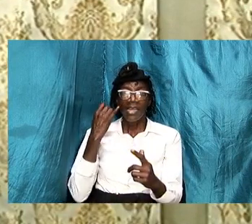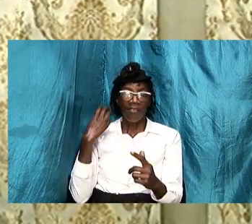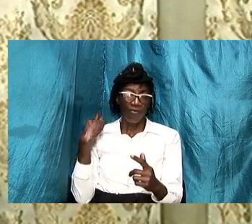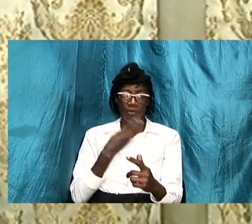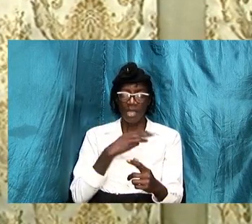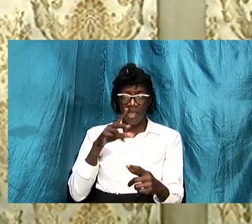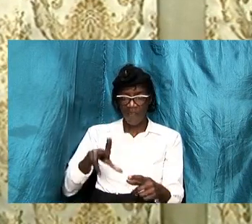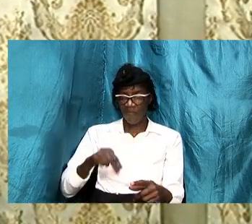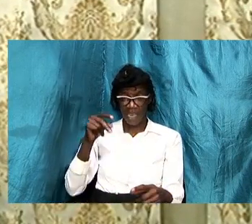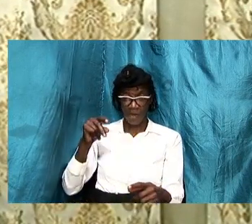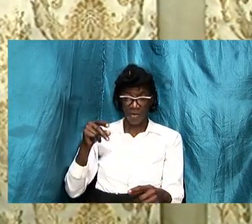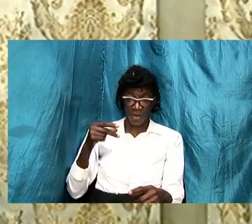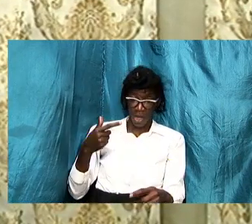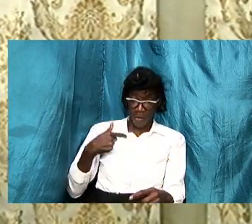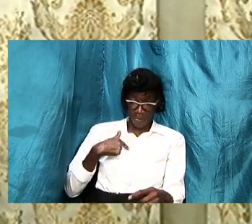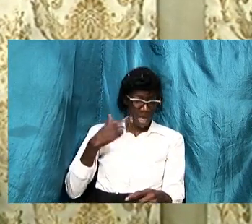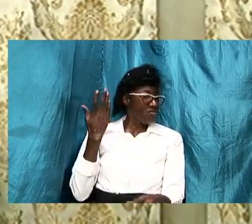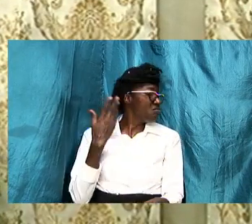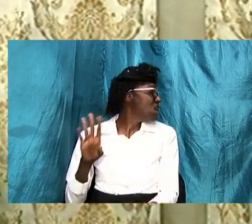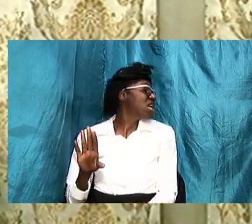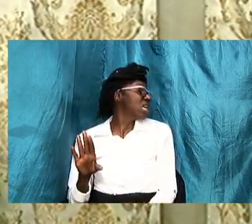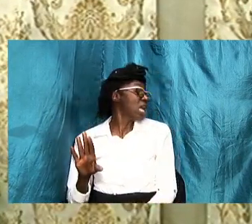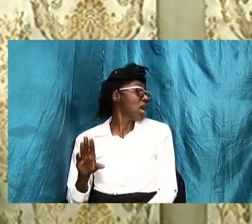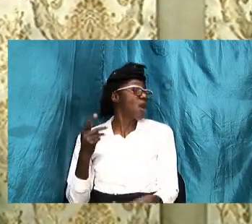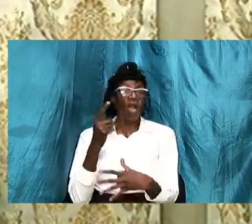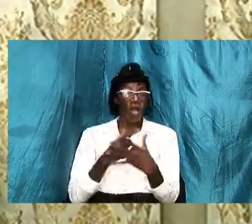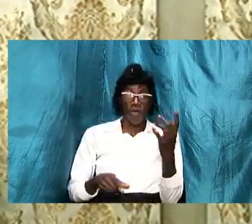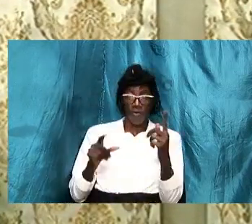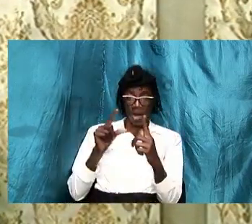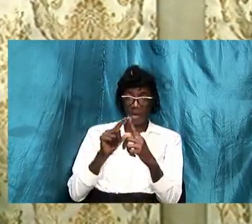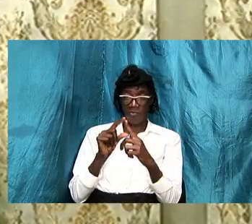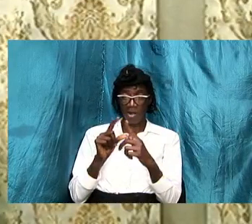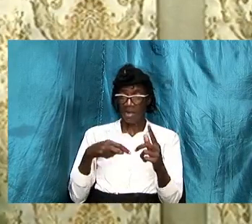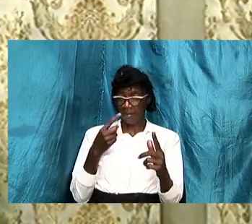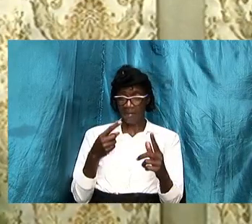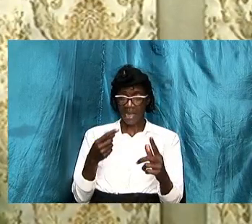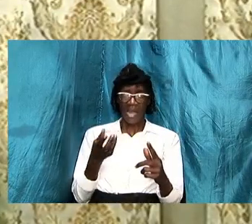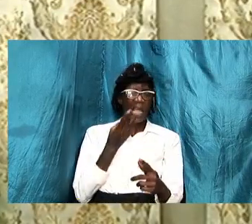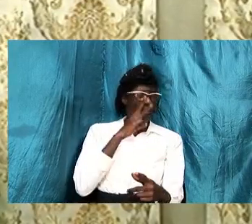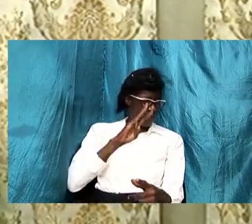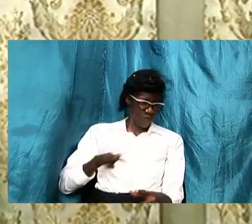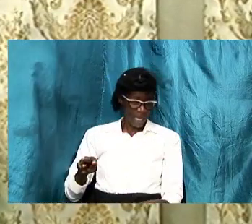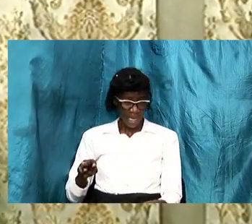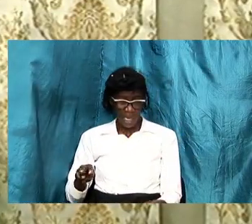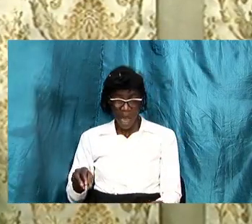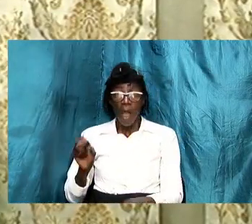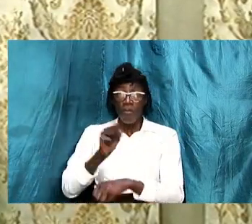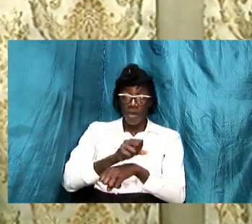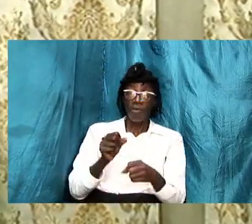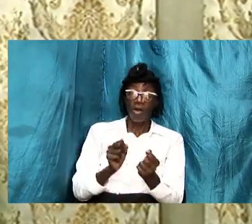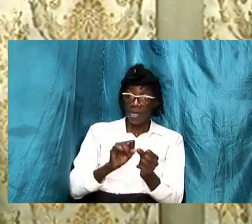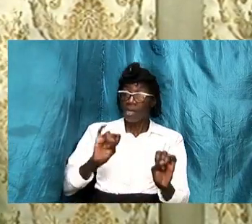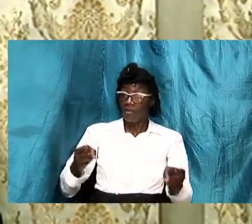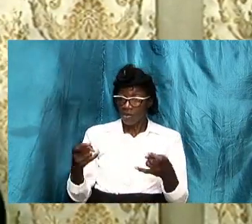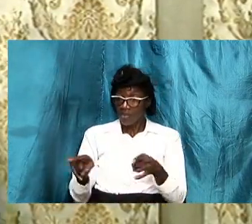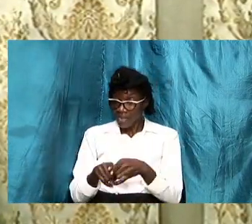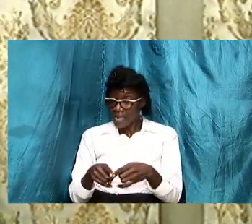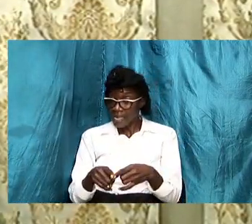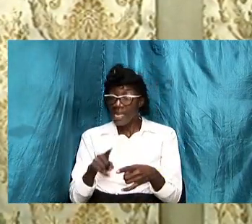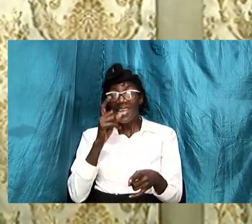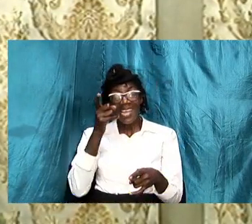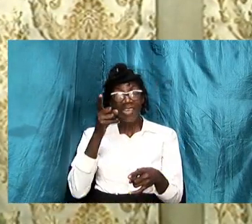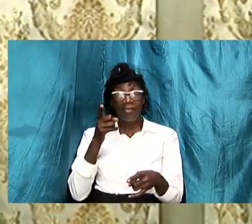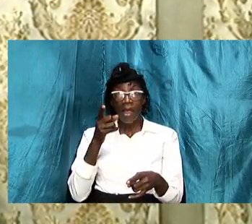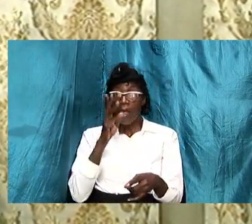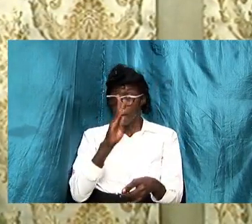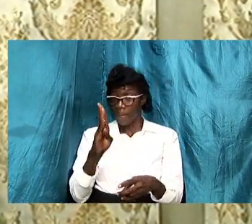care what the word of in wicked and we go and deal with him just like who he is be